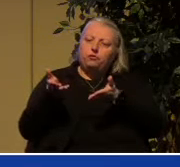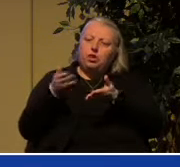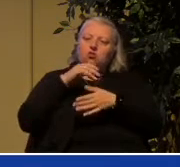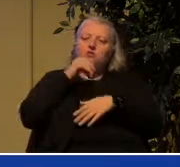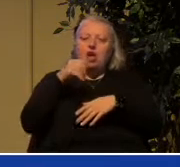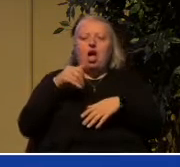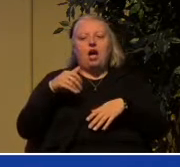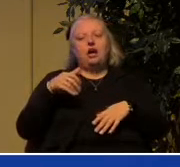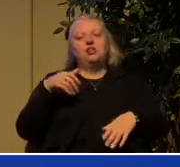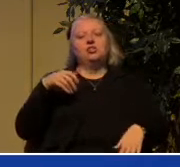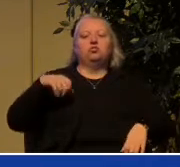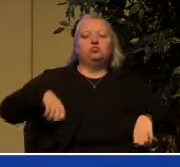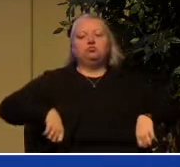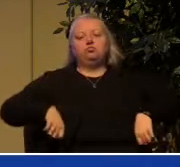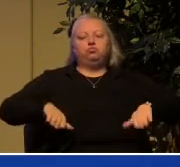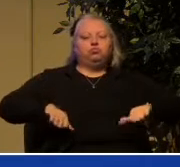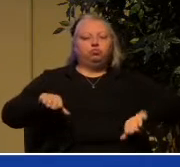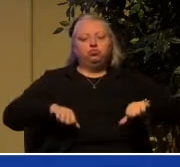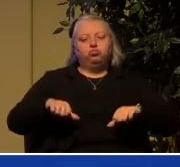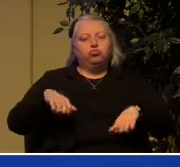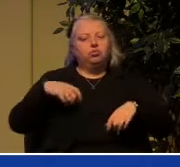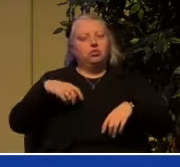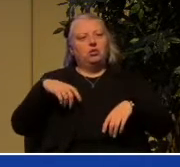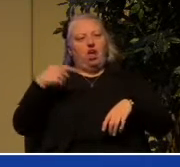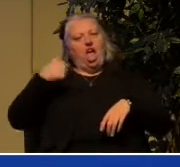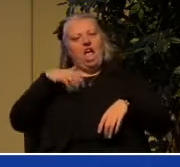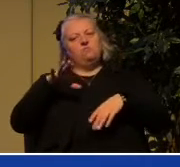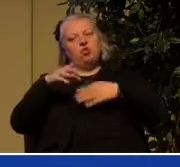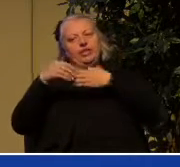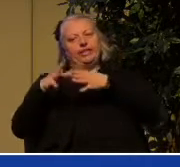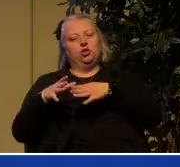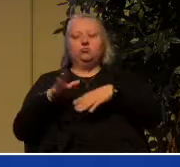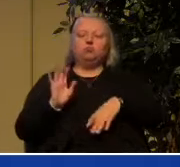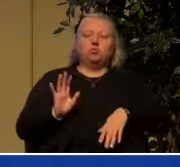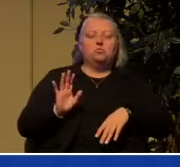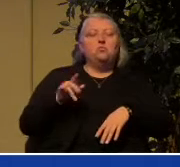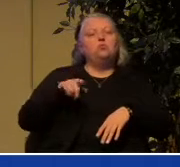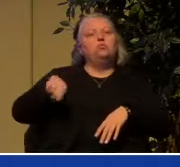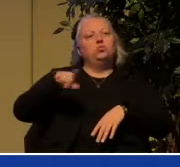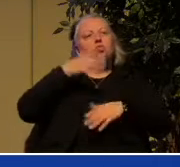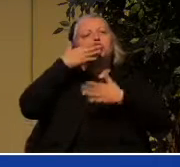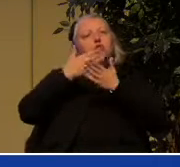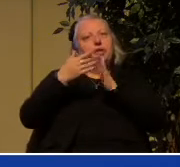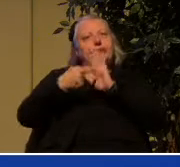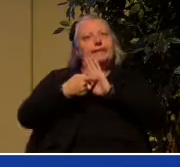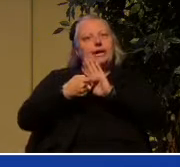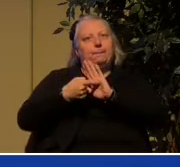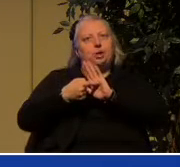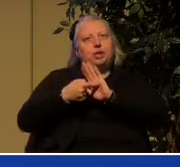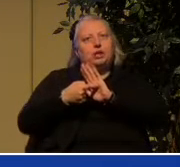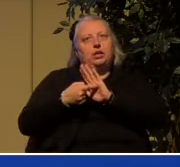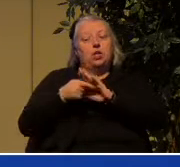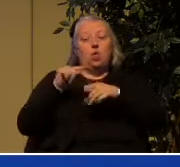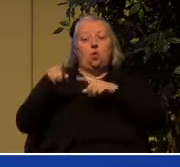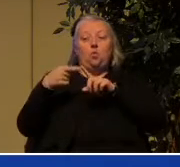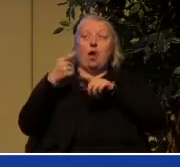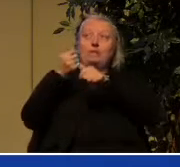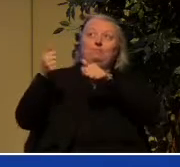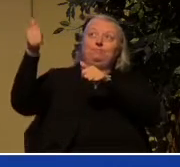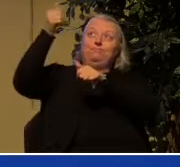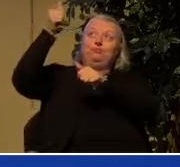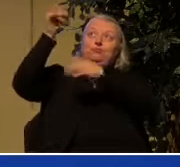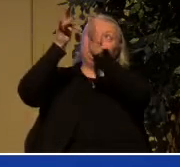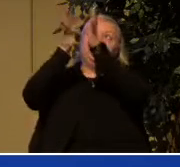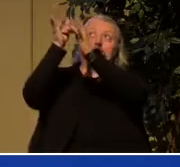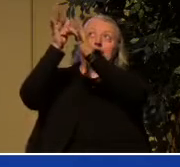you, but being examples to the flock. And when the chief shepherd appears, you will receive the crown